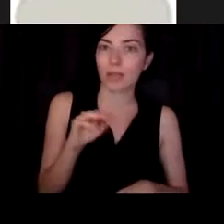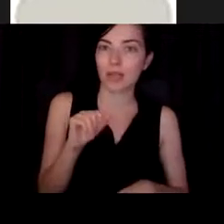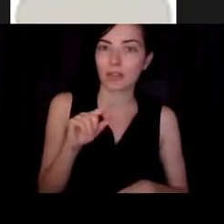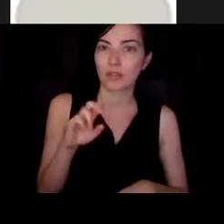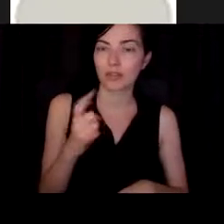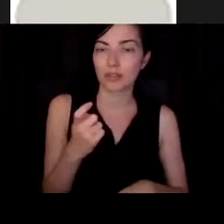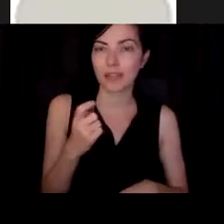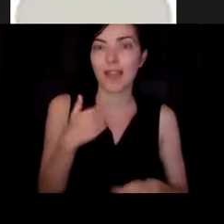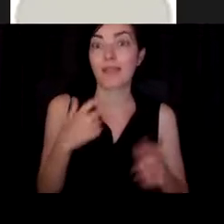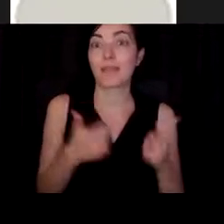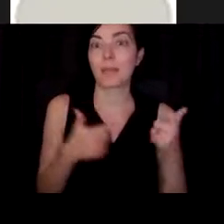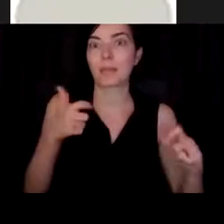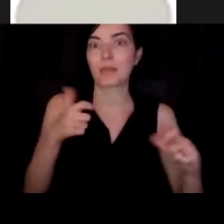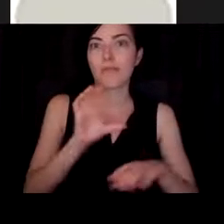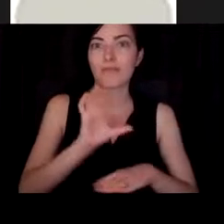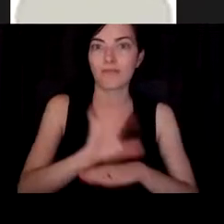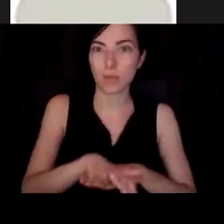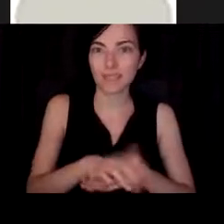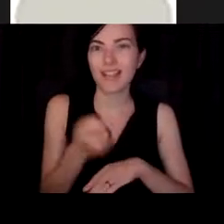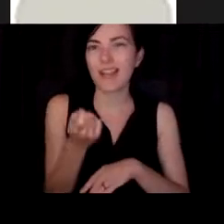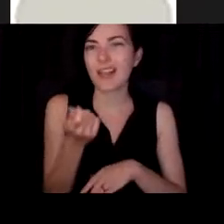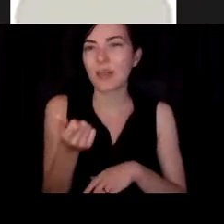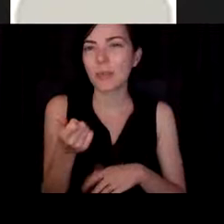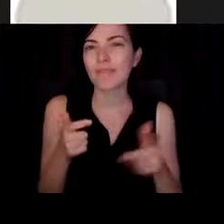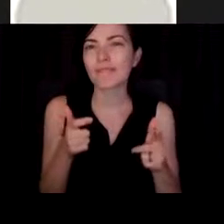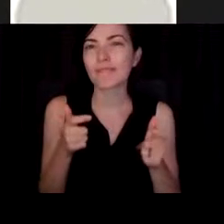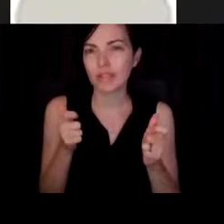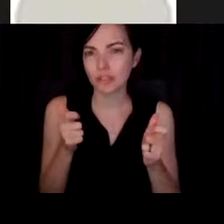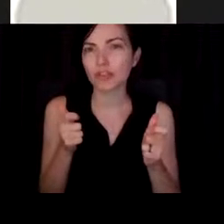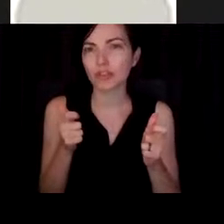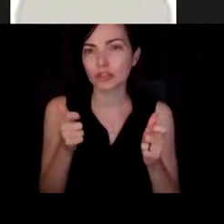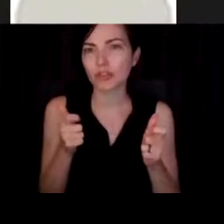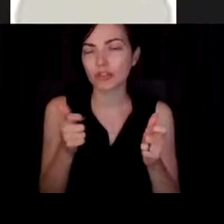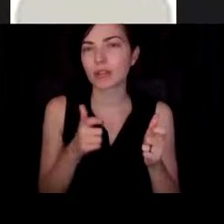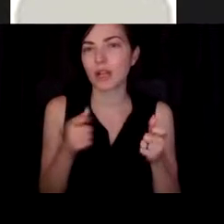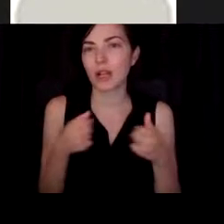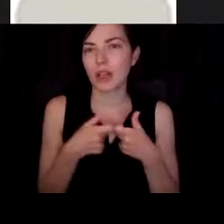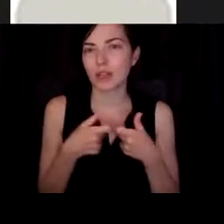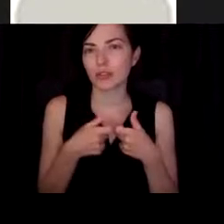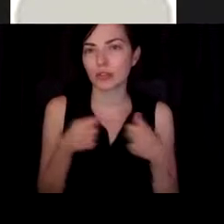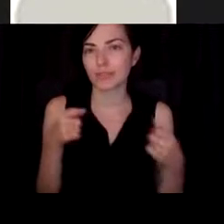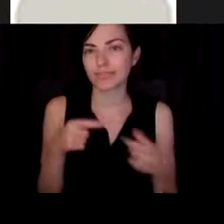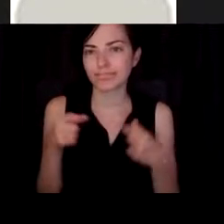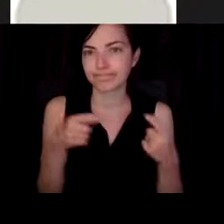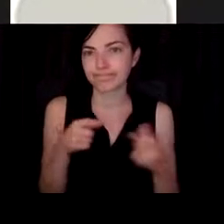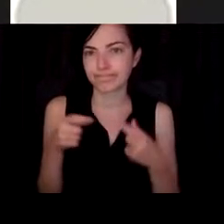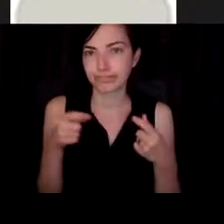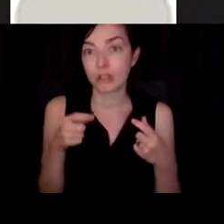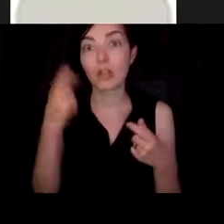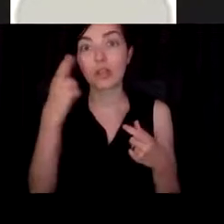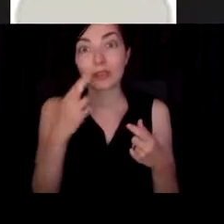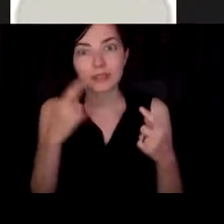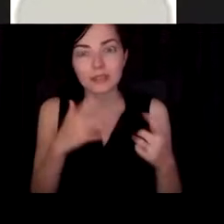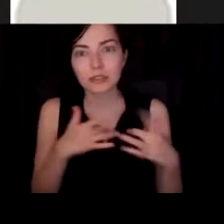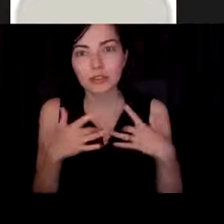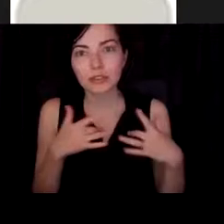we get a little bit faster electrical connection. Now, the reason we're really concerned about the electrical connection